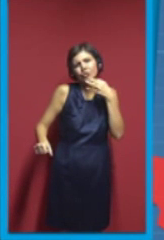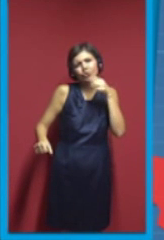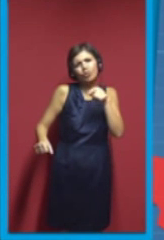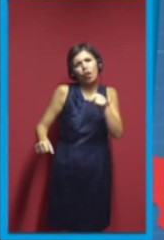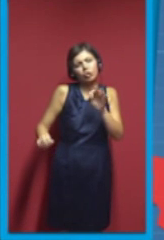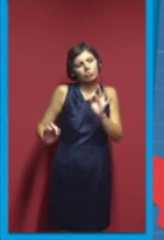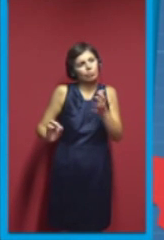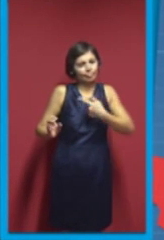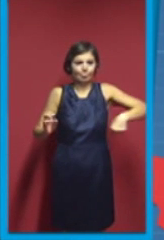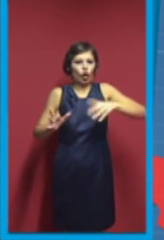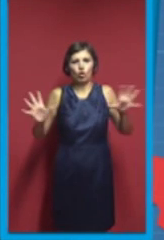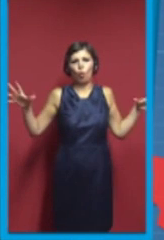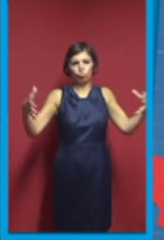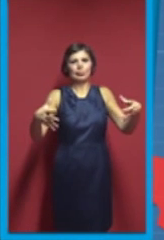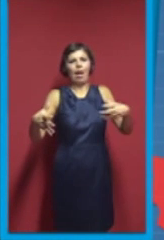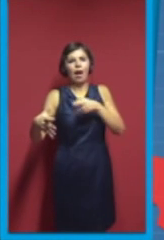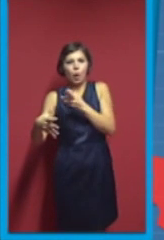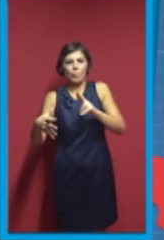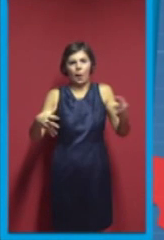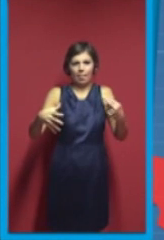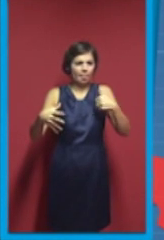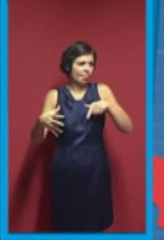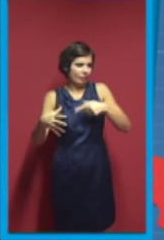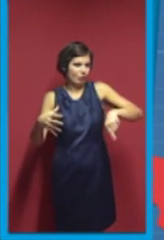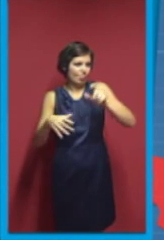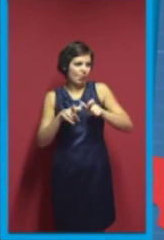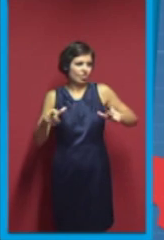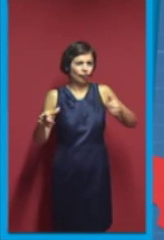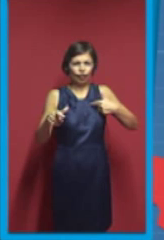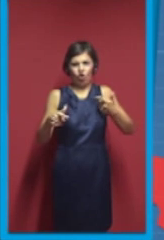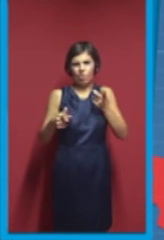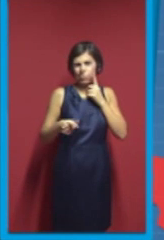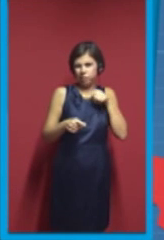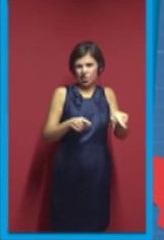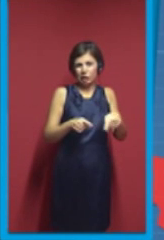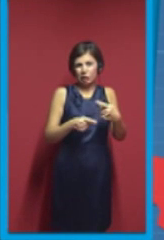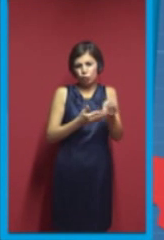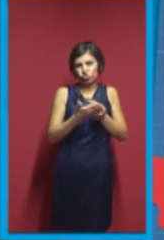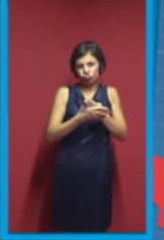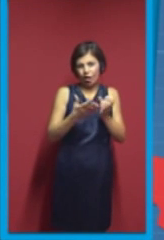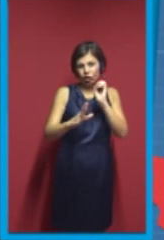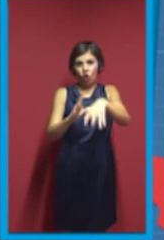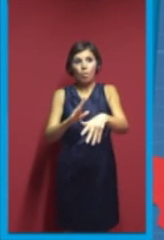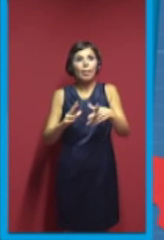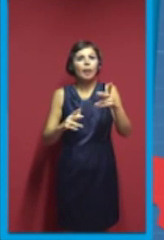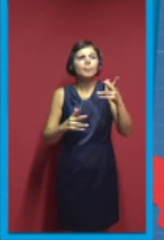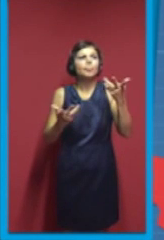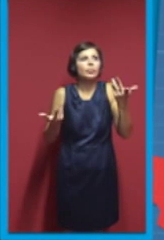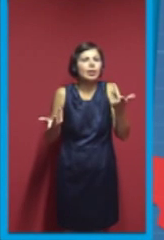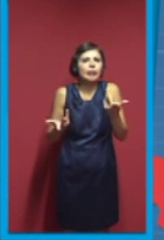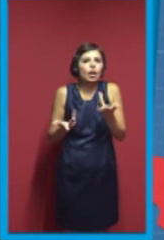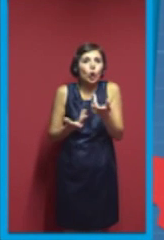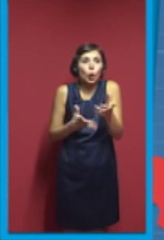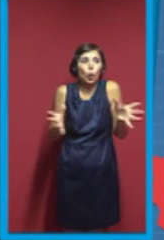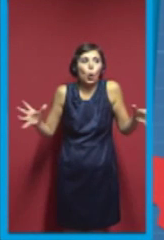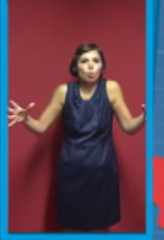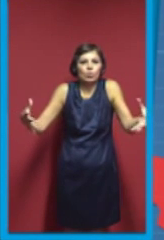Unfortunately, as the community which isn't run by anyone, nobody wants to do the boring stuff.